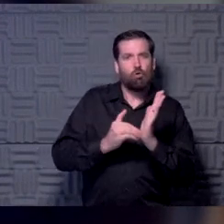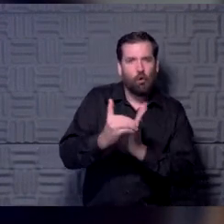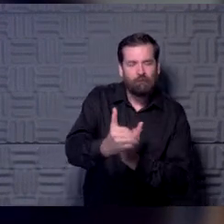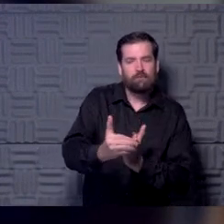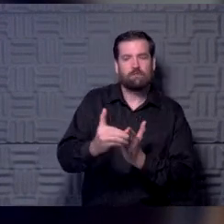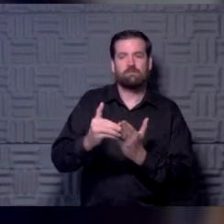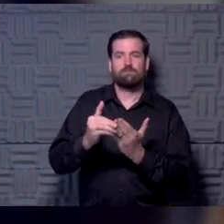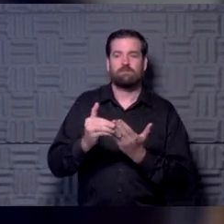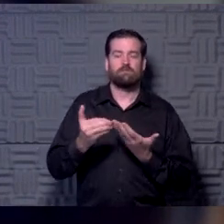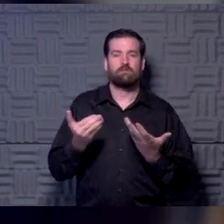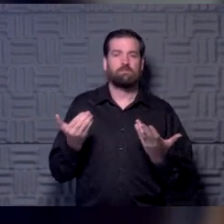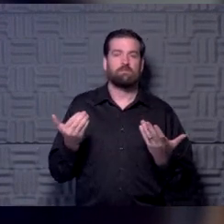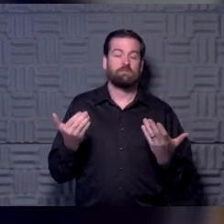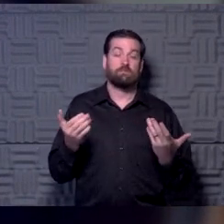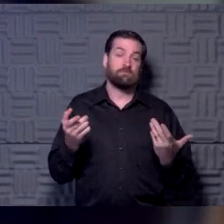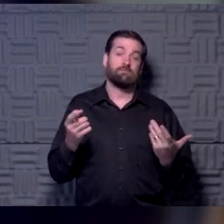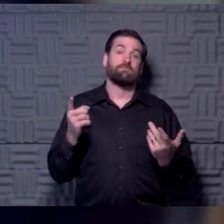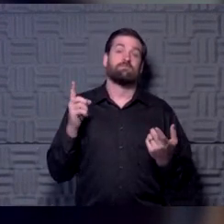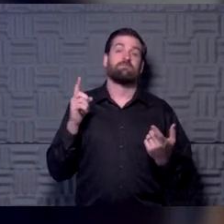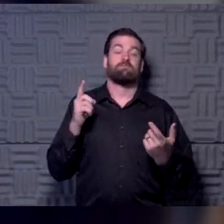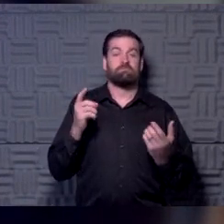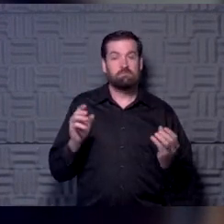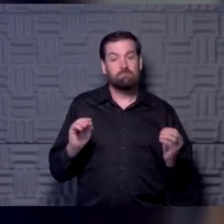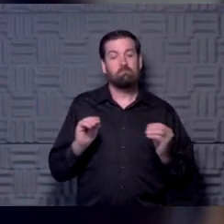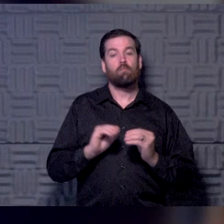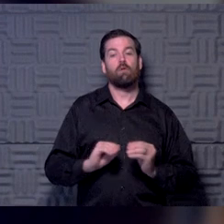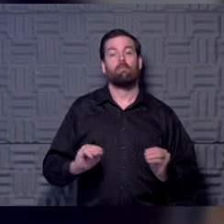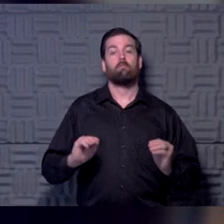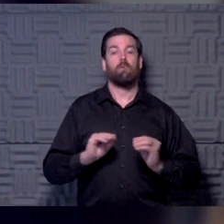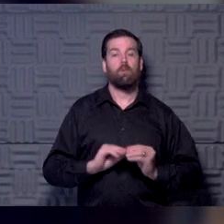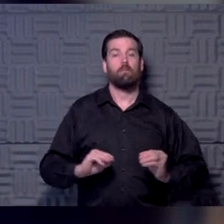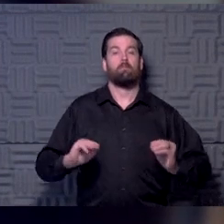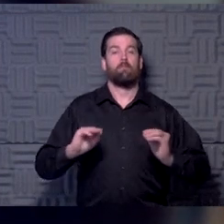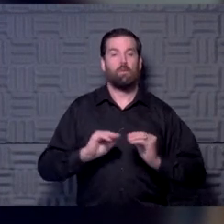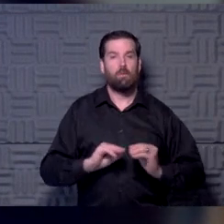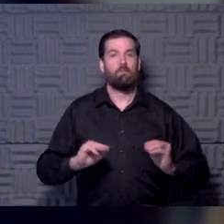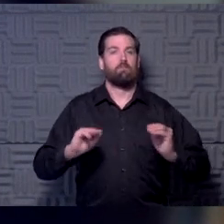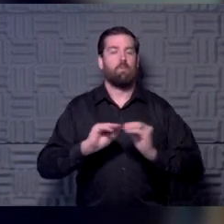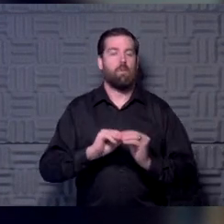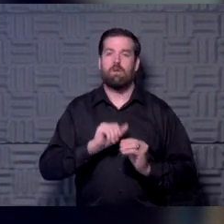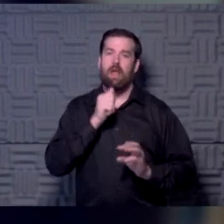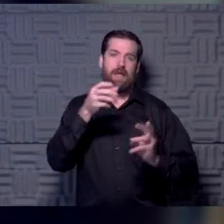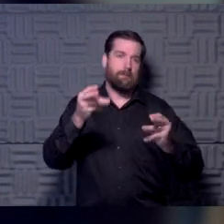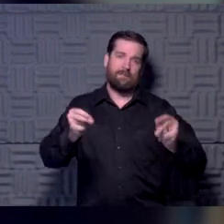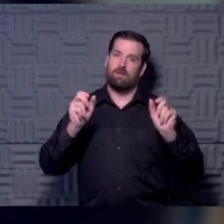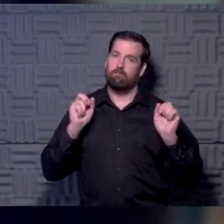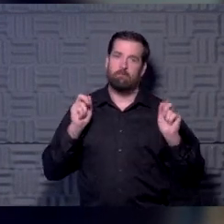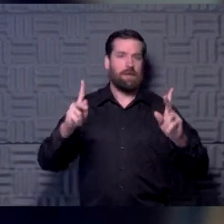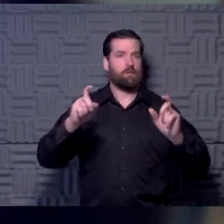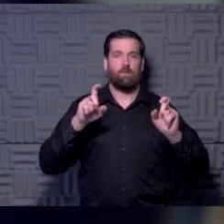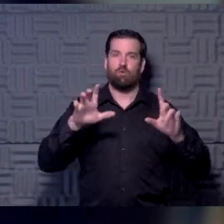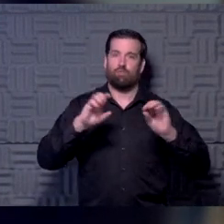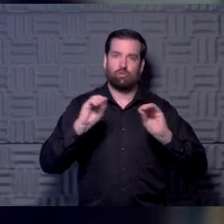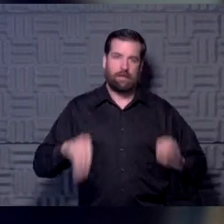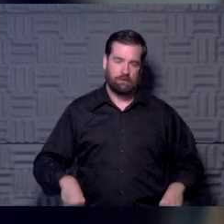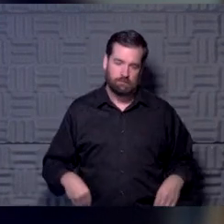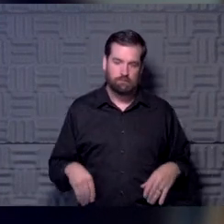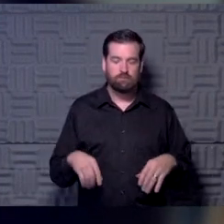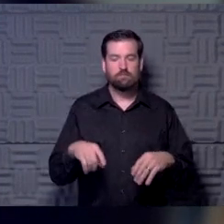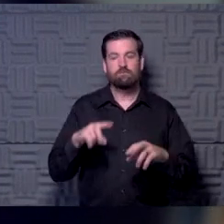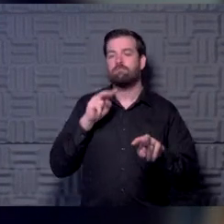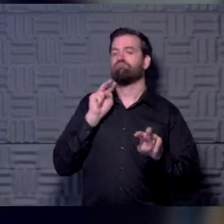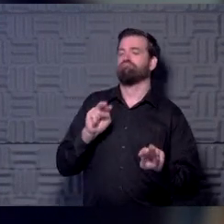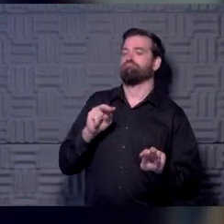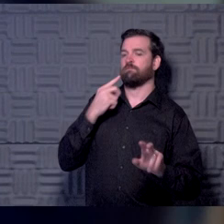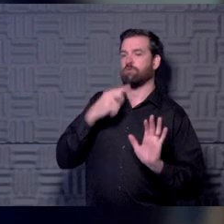Um, and, and you just gradually, gradually increase that graded, uh, that exertion activity, um, and watch for symptoms. Um,